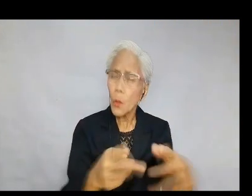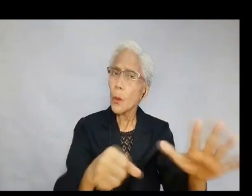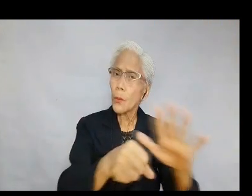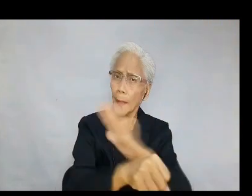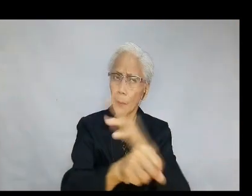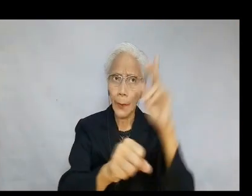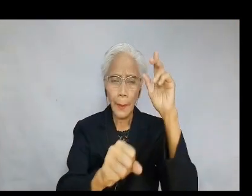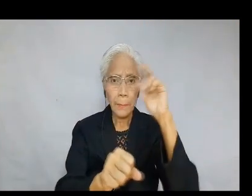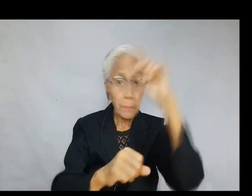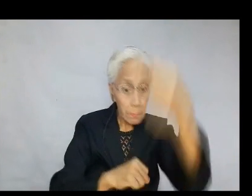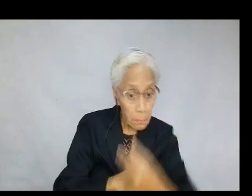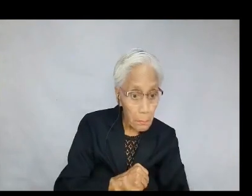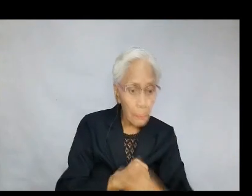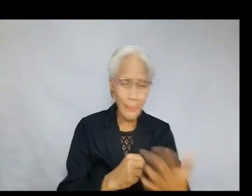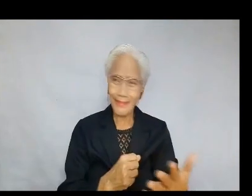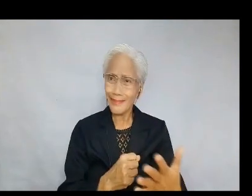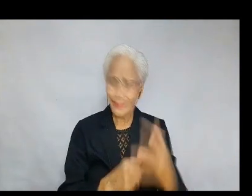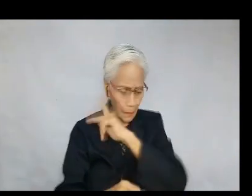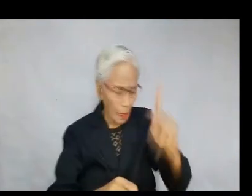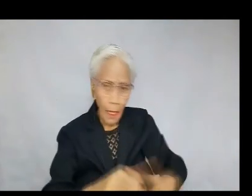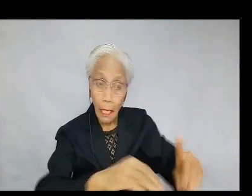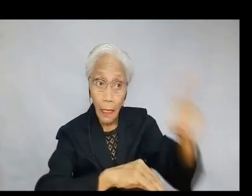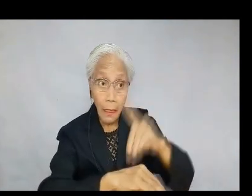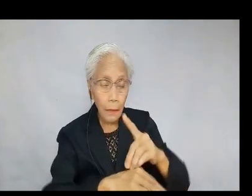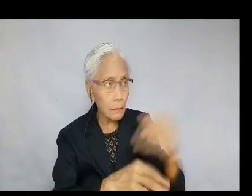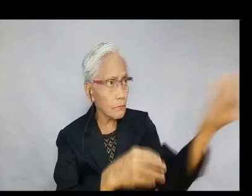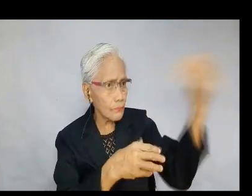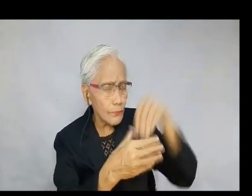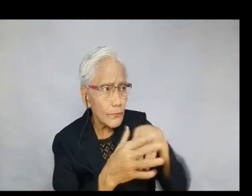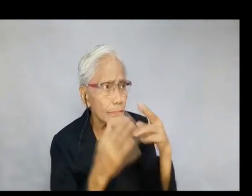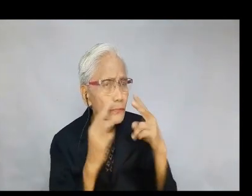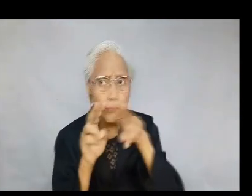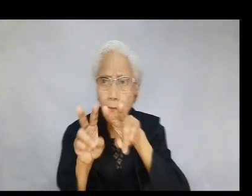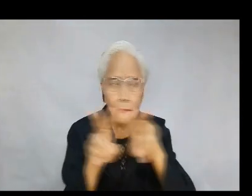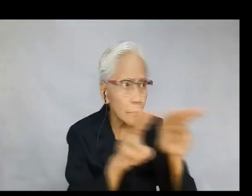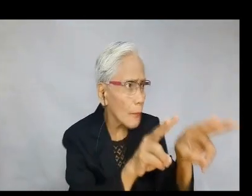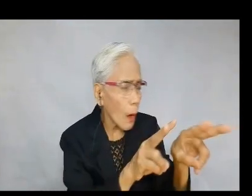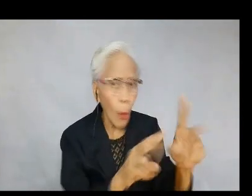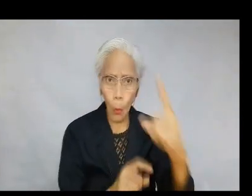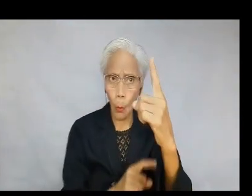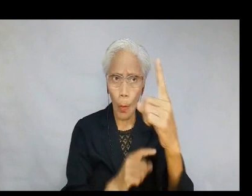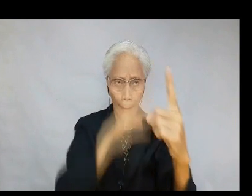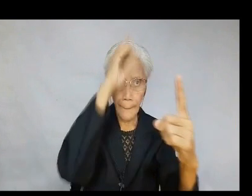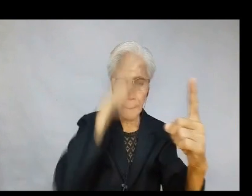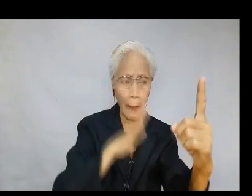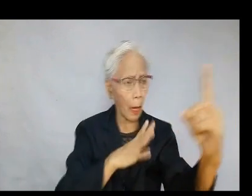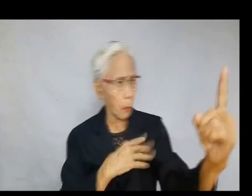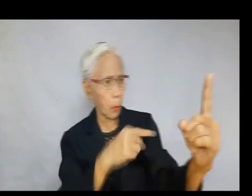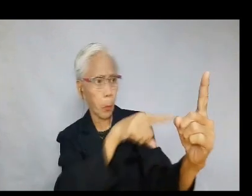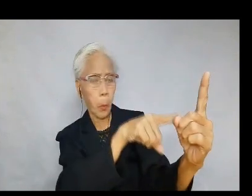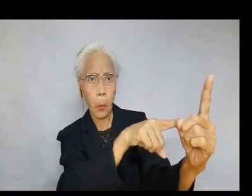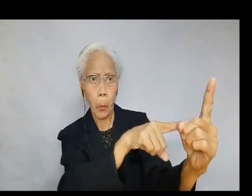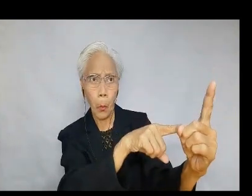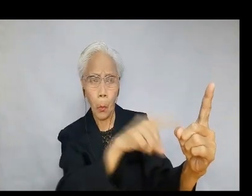guests. But when the king came in to meet the guests, he saw a man there not dressed in a wedding